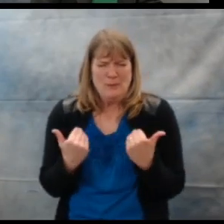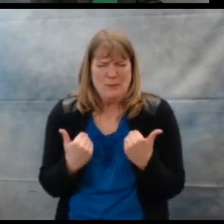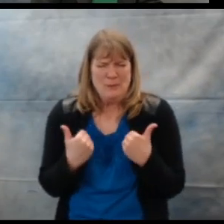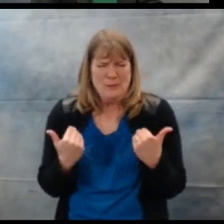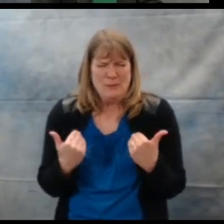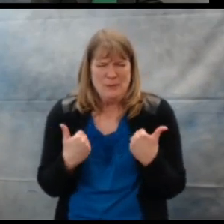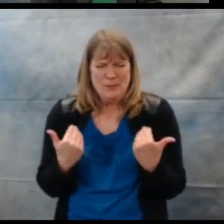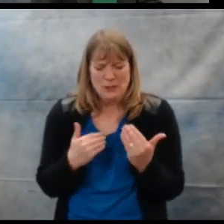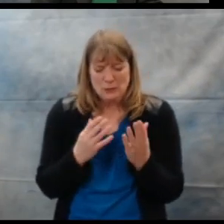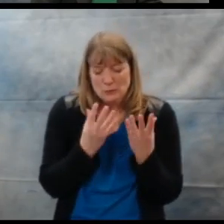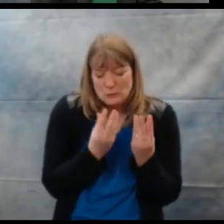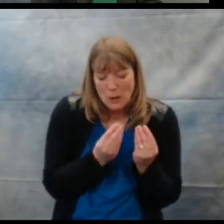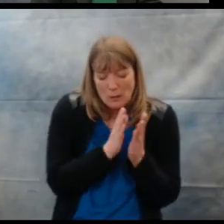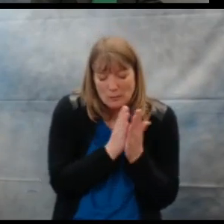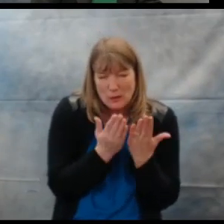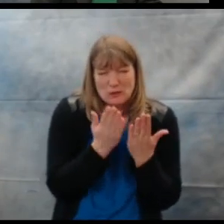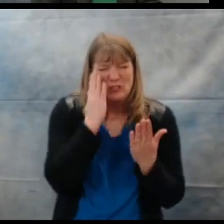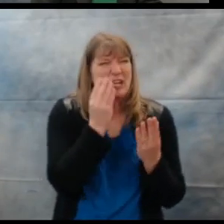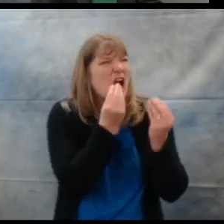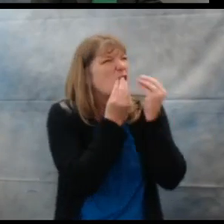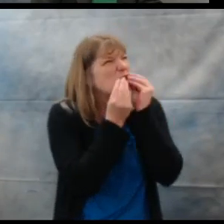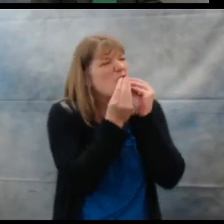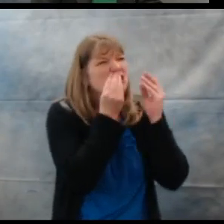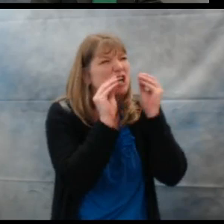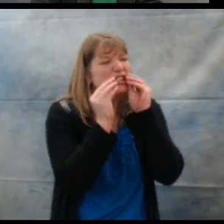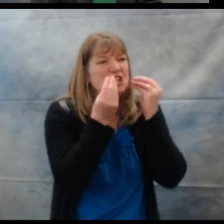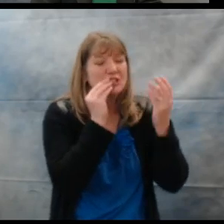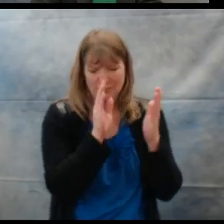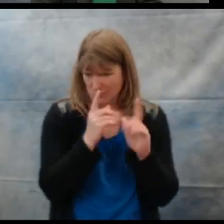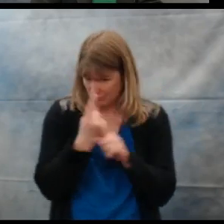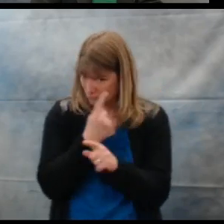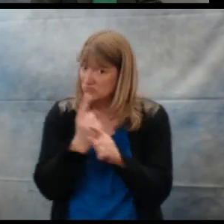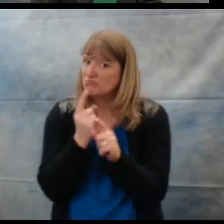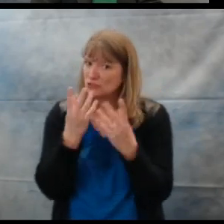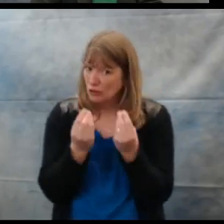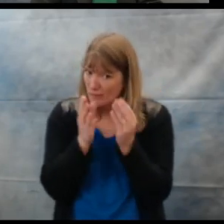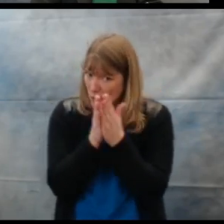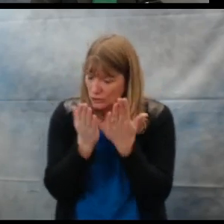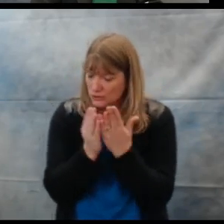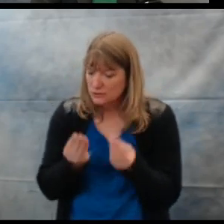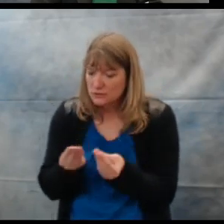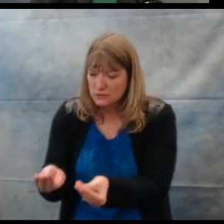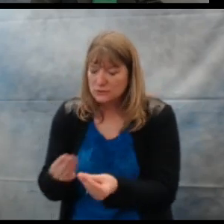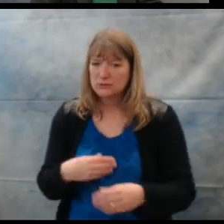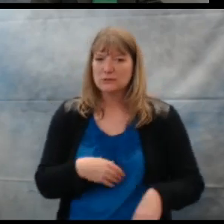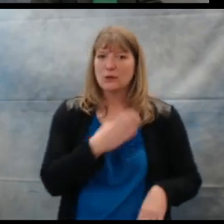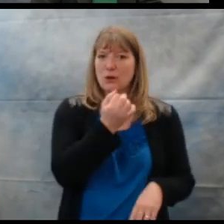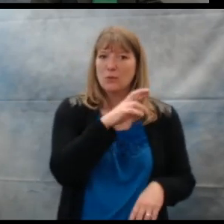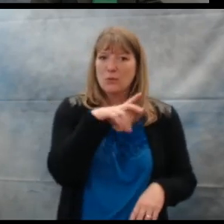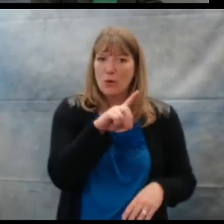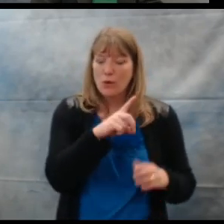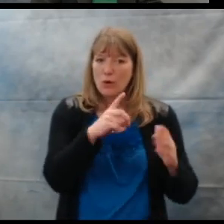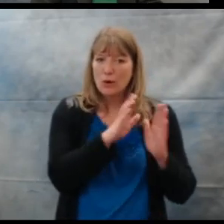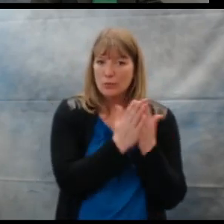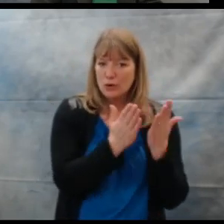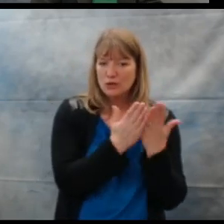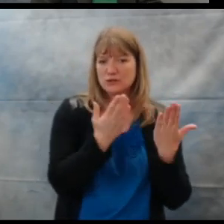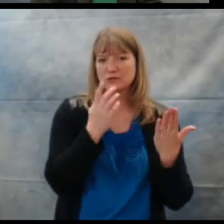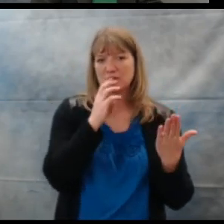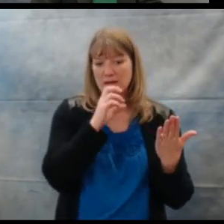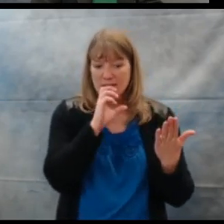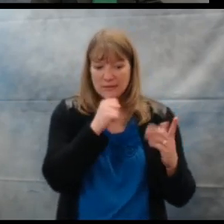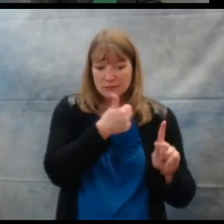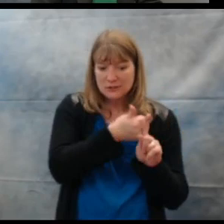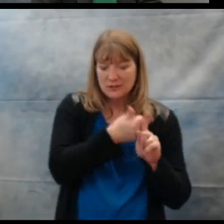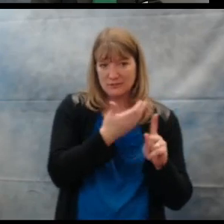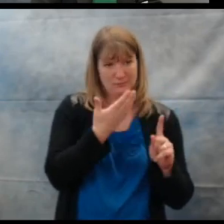books for those very young children who may be putting everything into their mind. Soft are appropriate and board books for the age